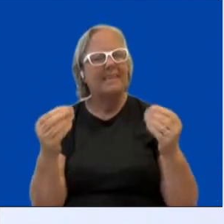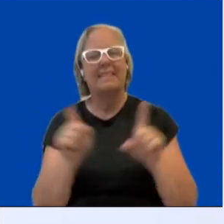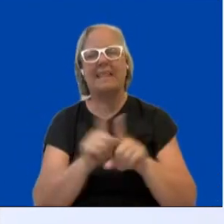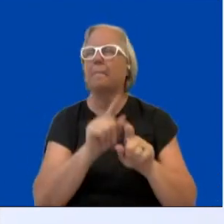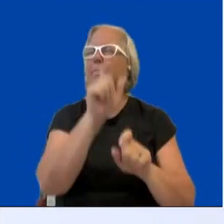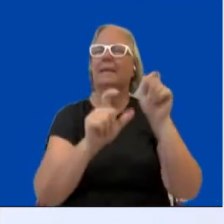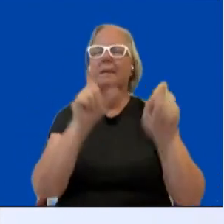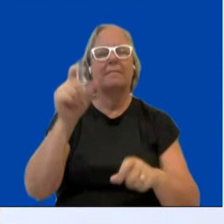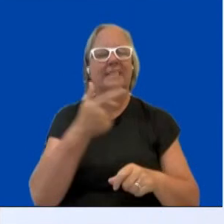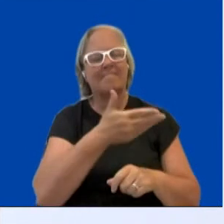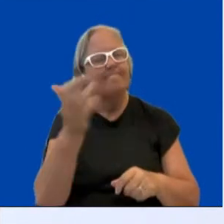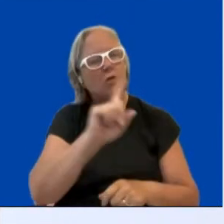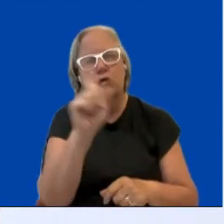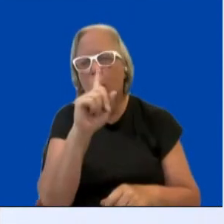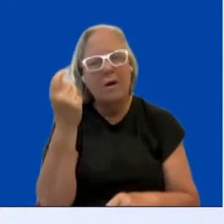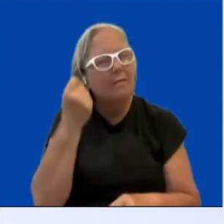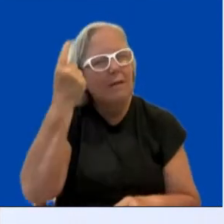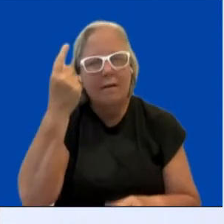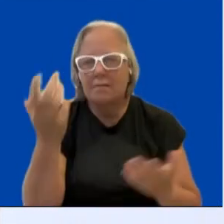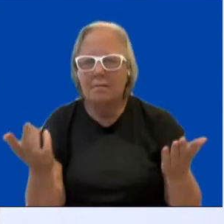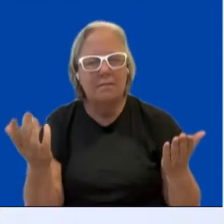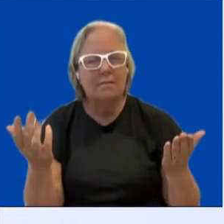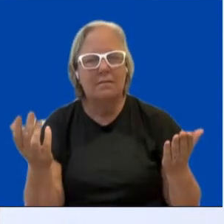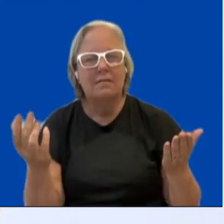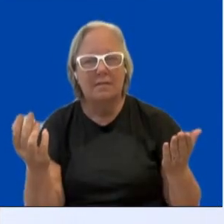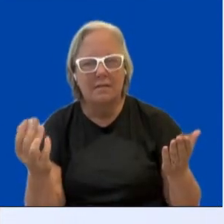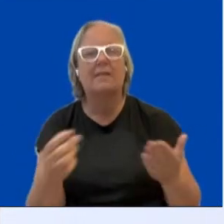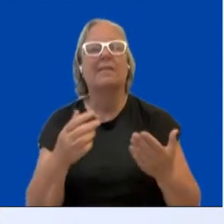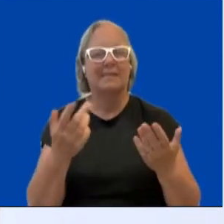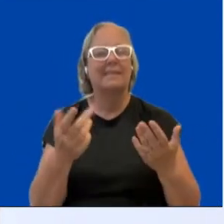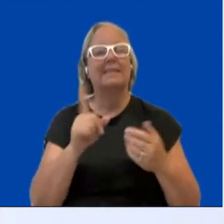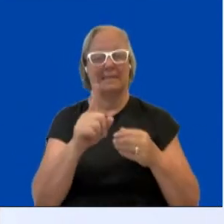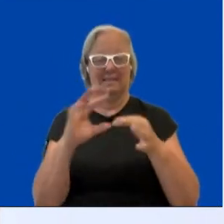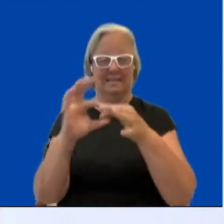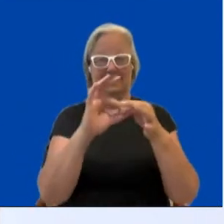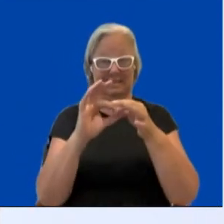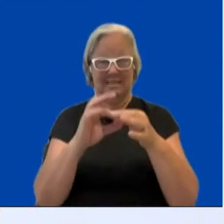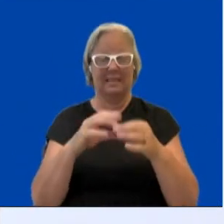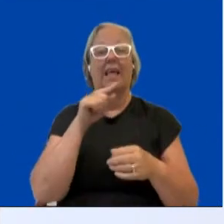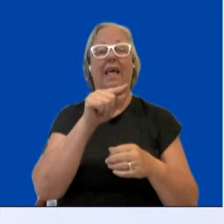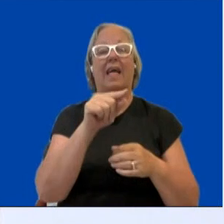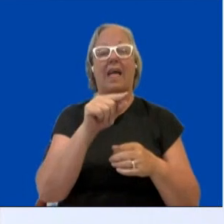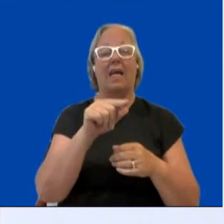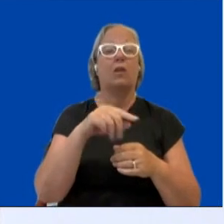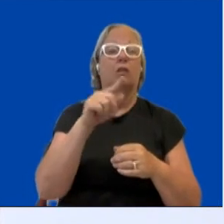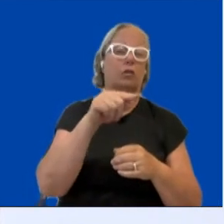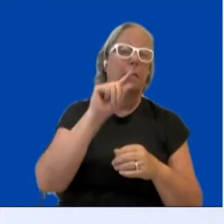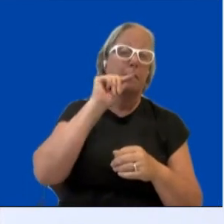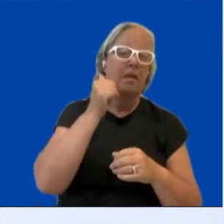let alone that we would understand the connection between gender equality and the Green Deal and climate change.